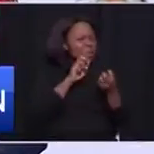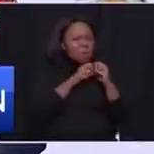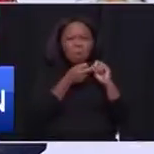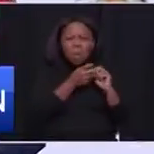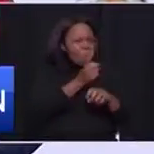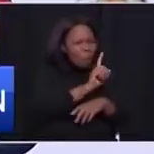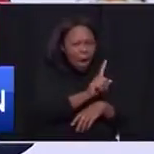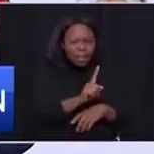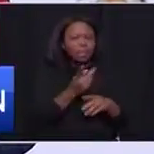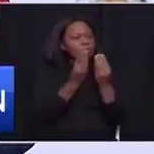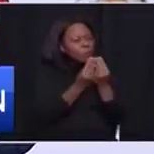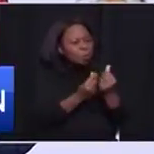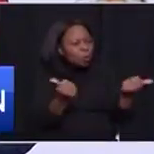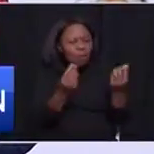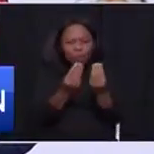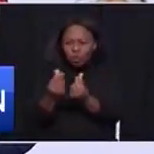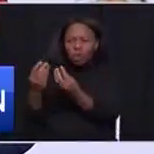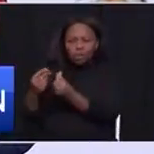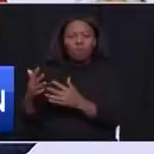one of them, to sort them out.